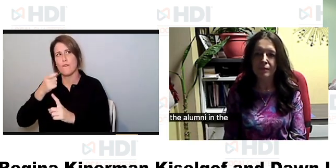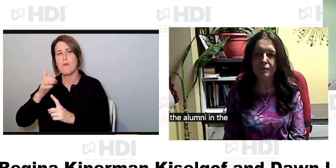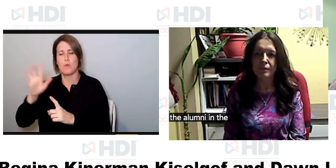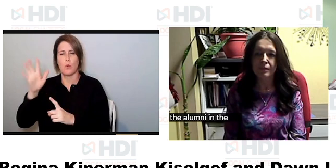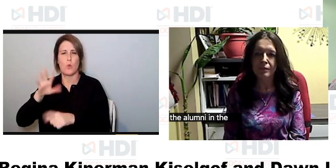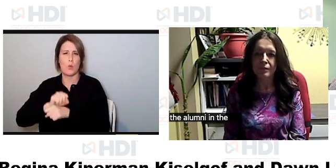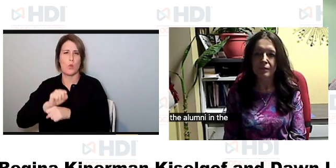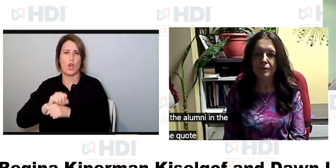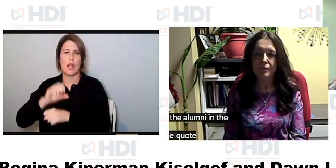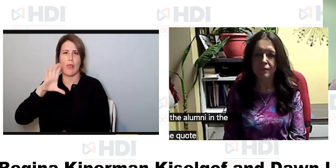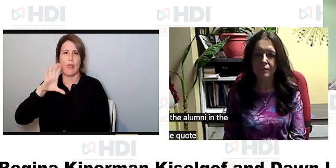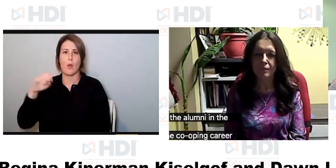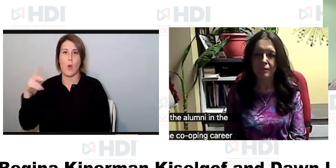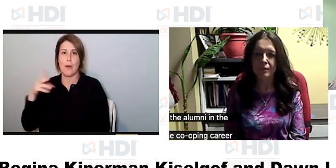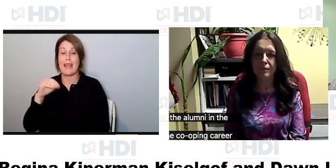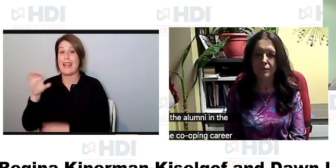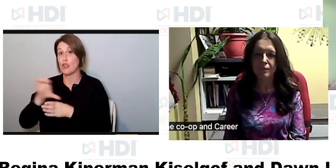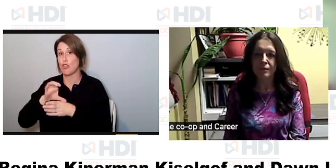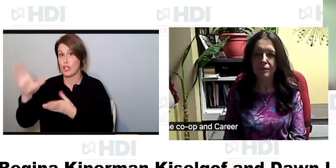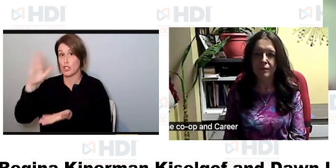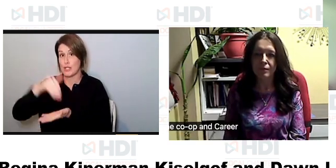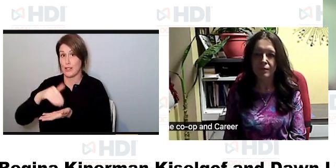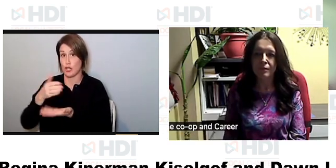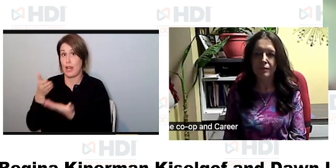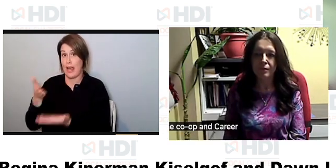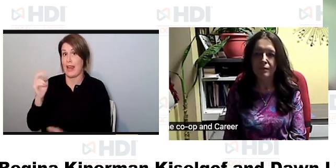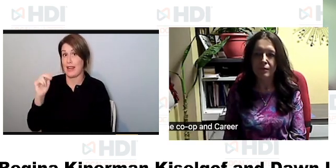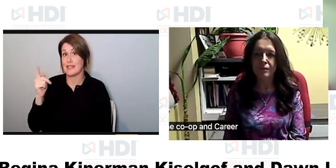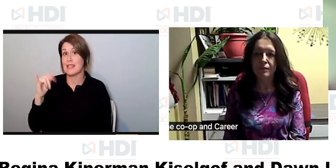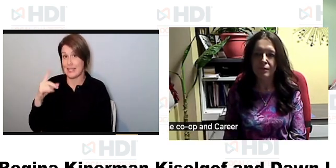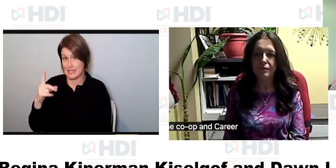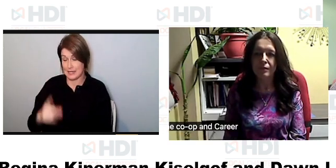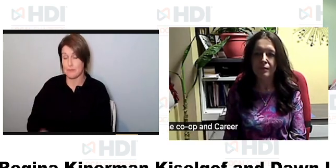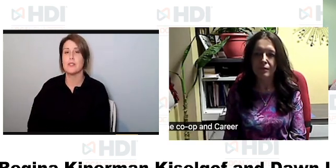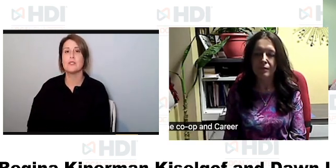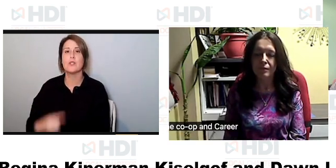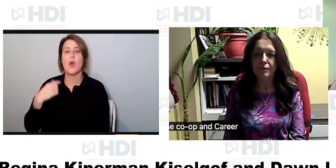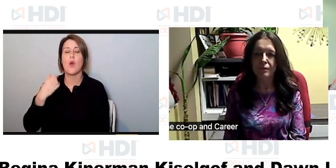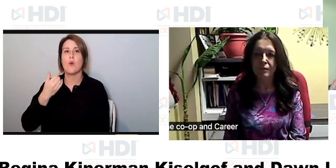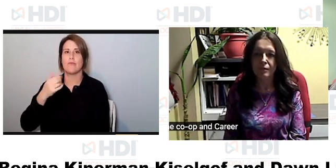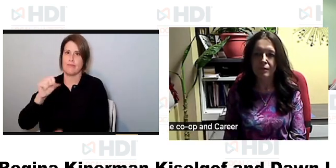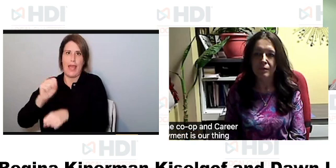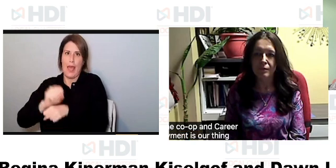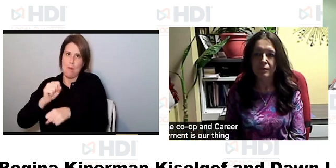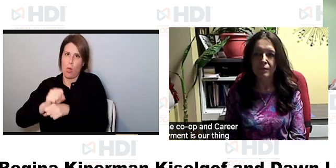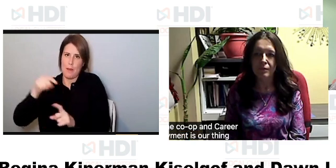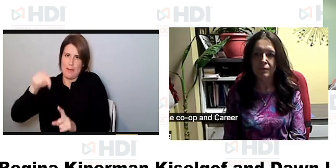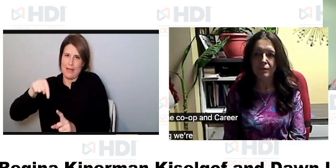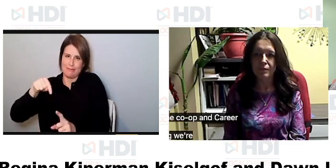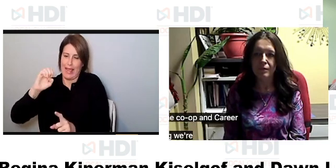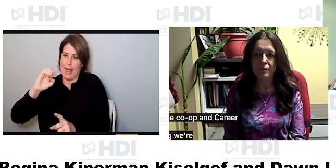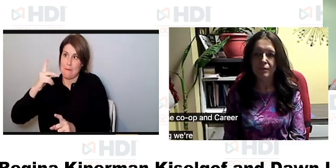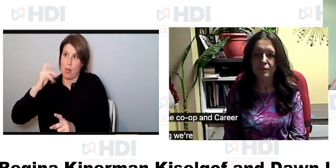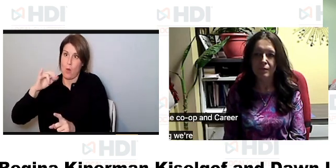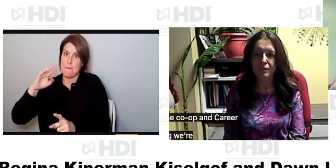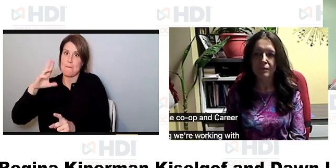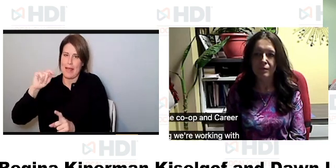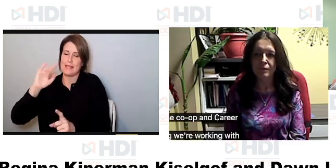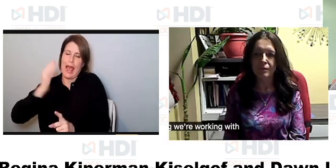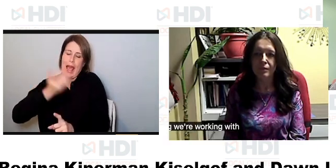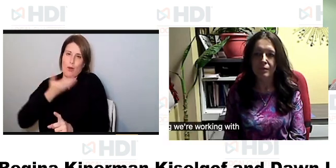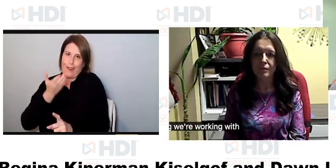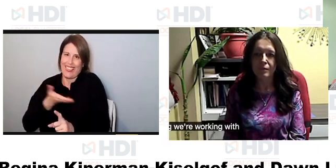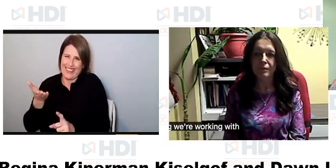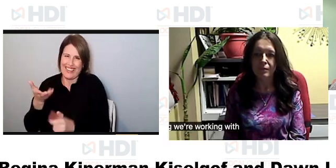at the co-op and career center at ntid so we employment is our thing uh working with companies